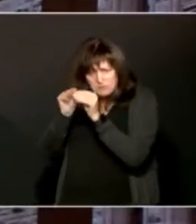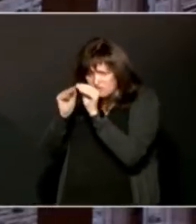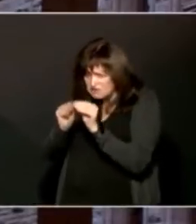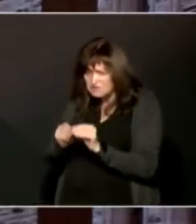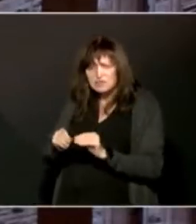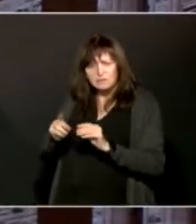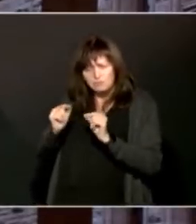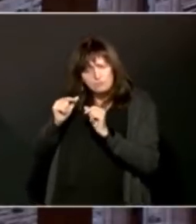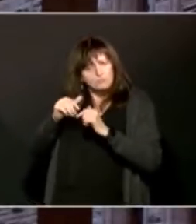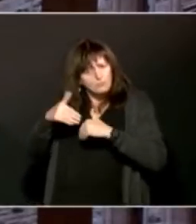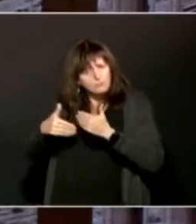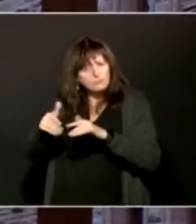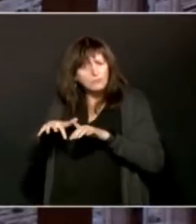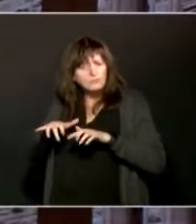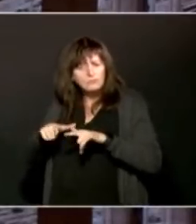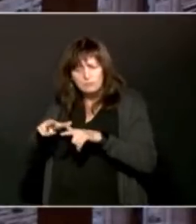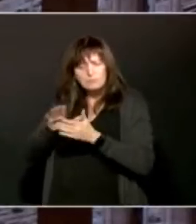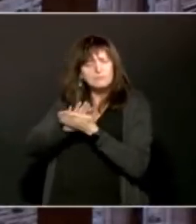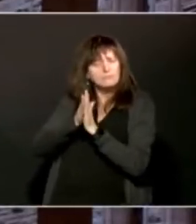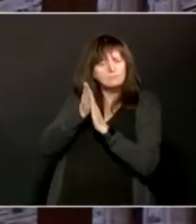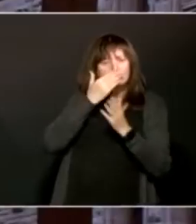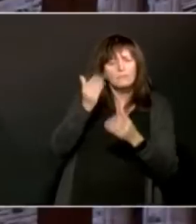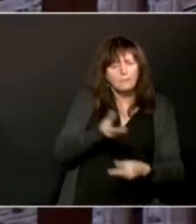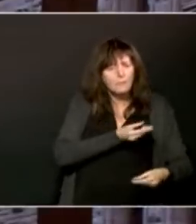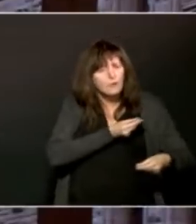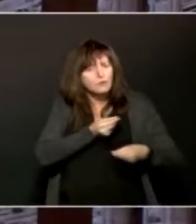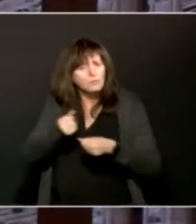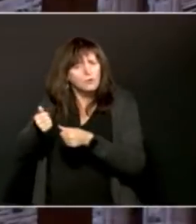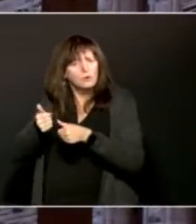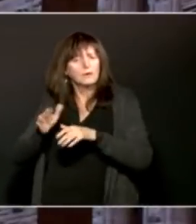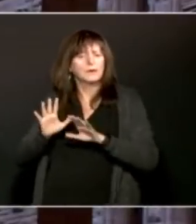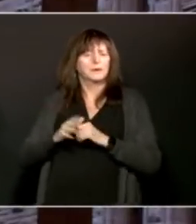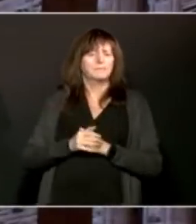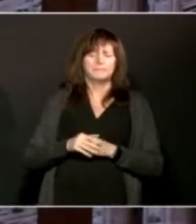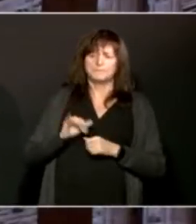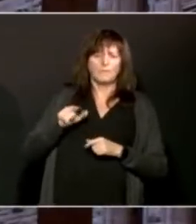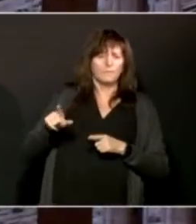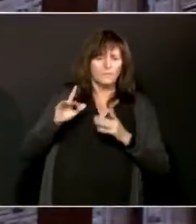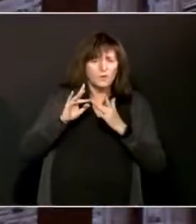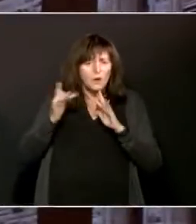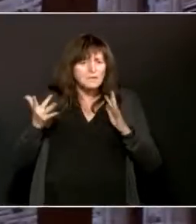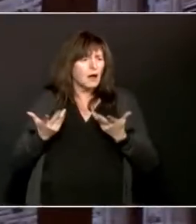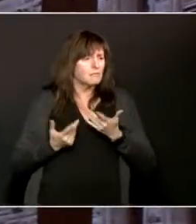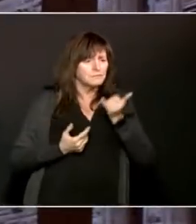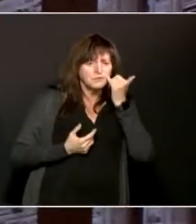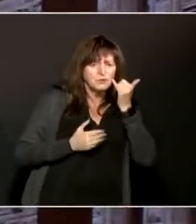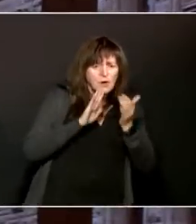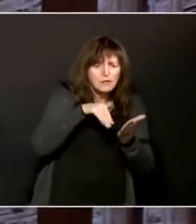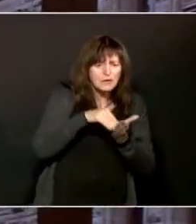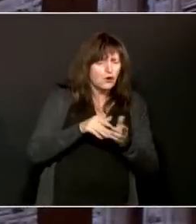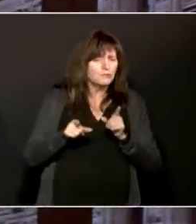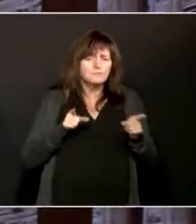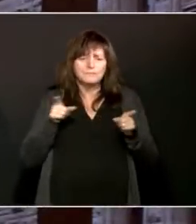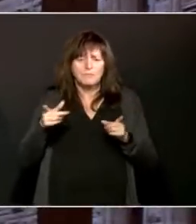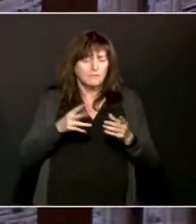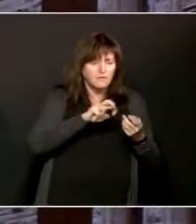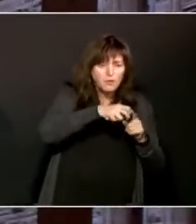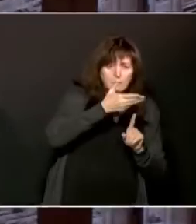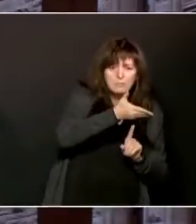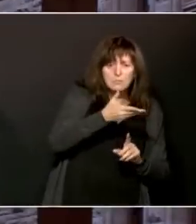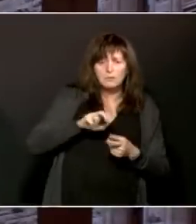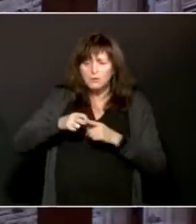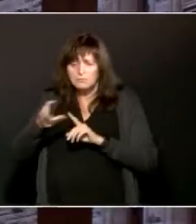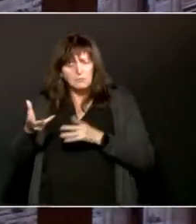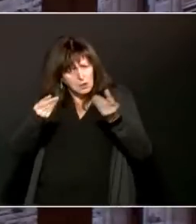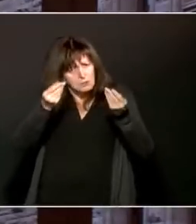as smooth for you as possible, whether it's through our electronic booking or through our call-in centers in there. Because we want you booked, we want